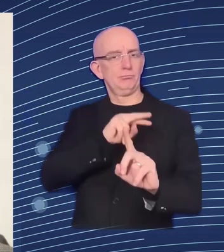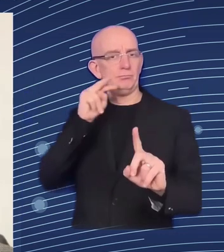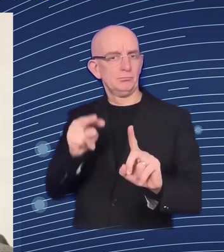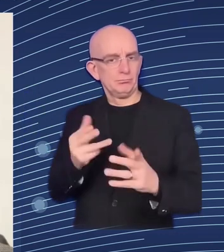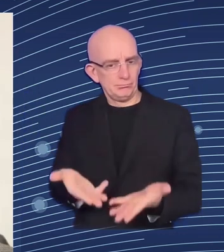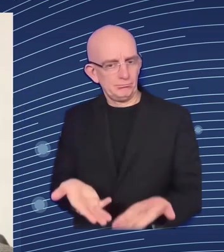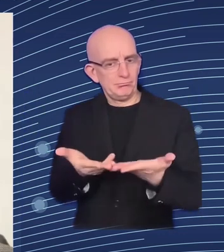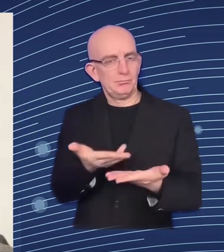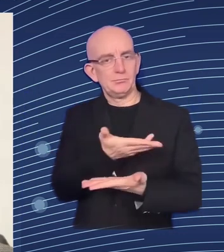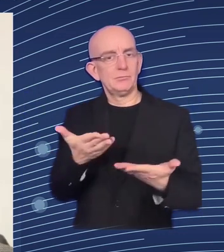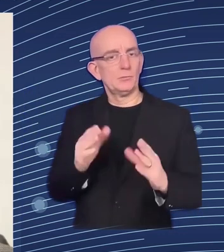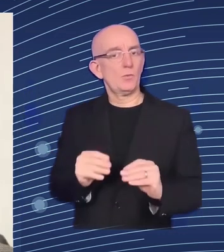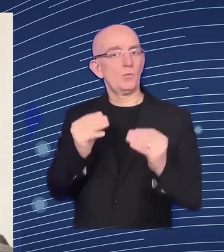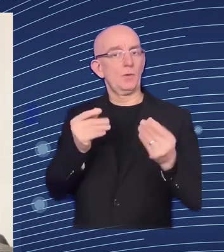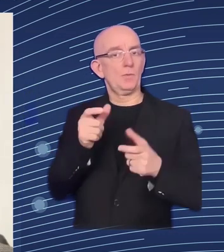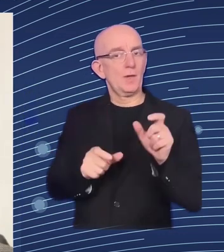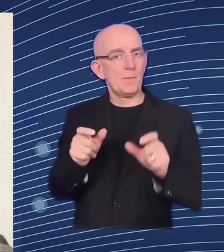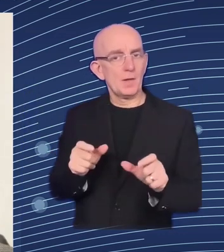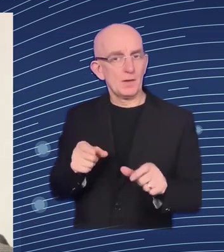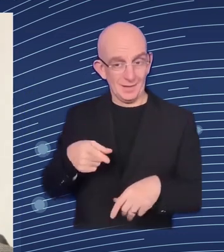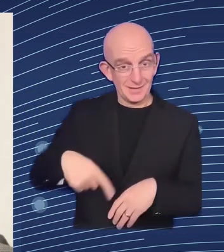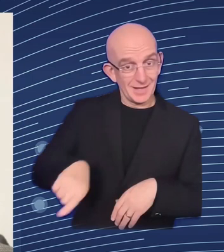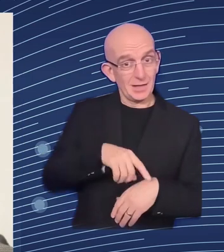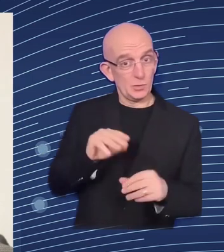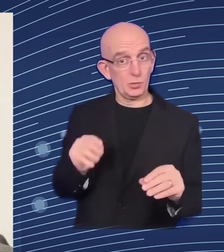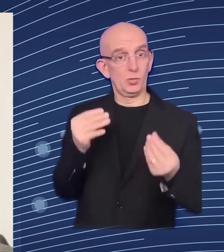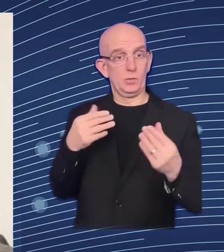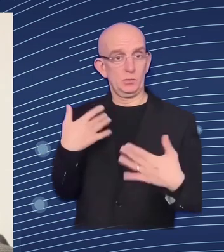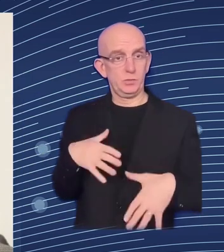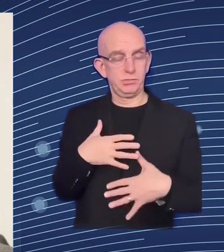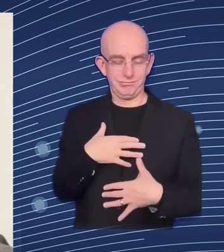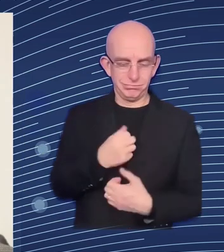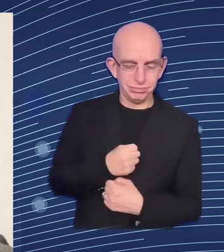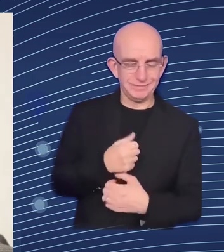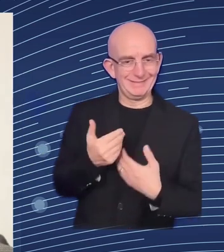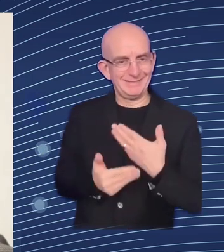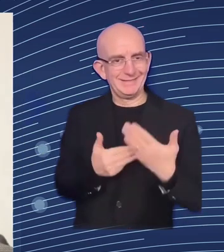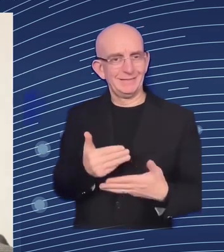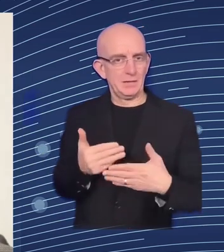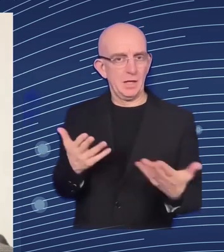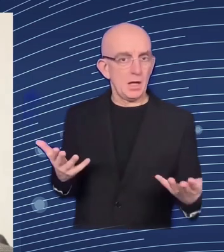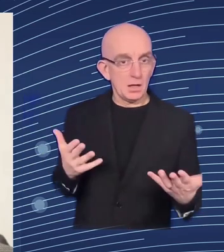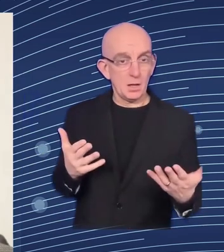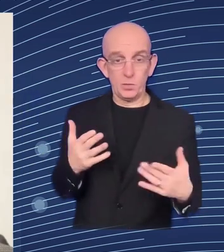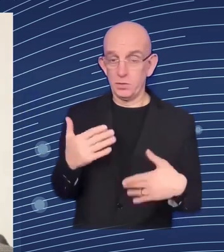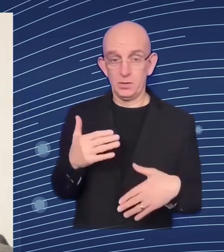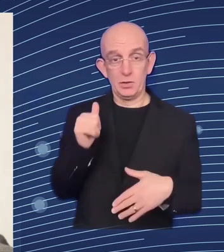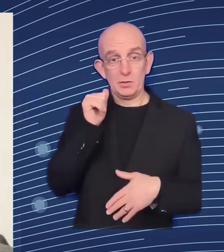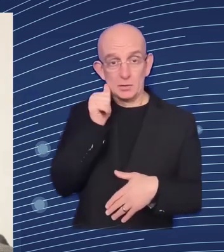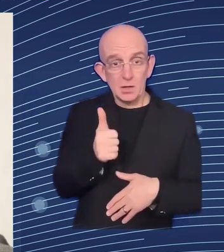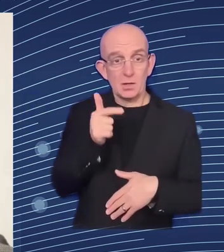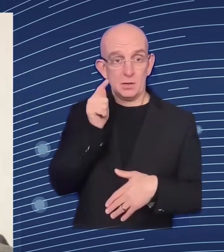moment because becoming from one day to another uh disabled person is is psychologically